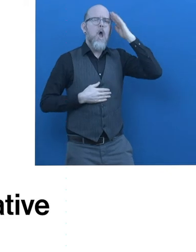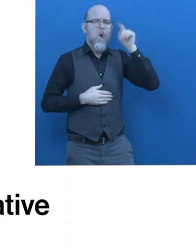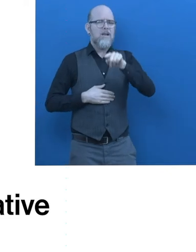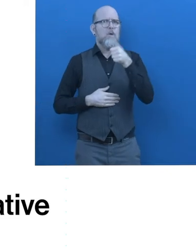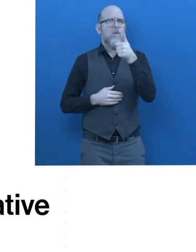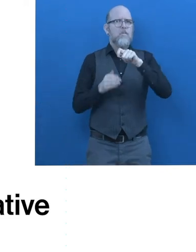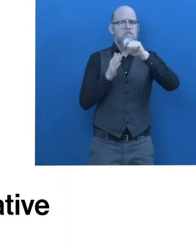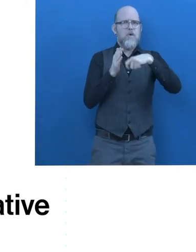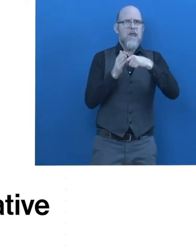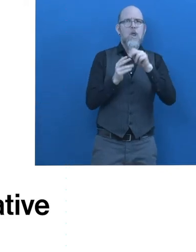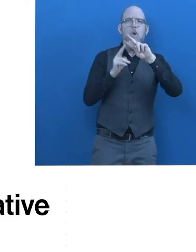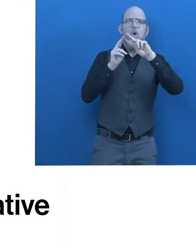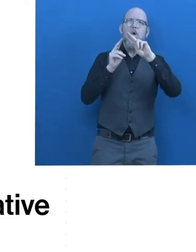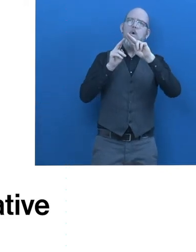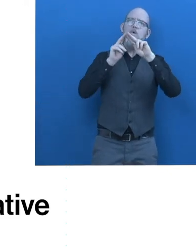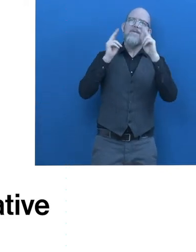innovative about Fable?